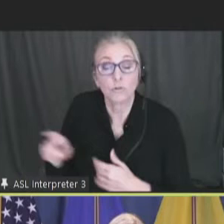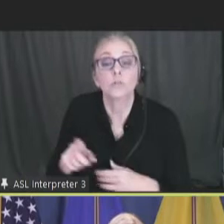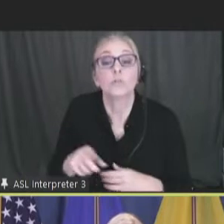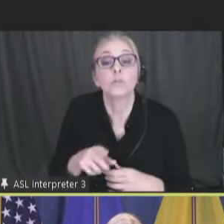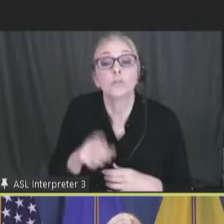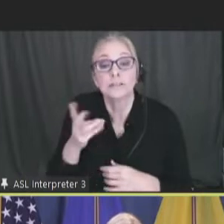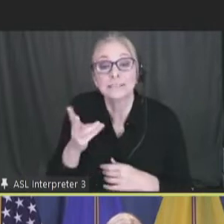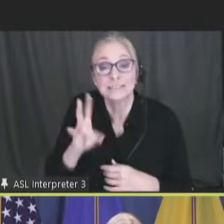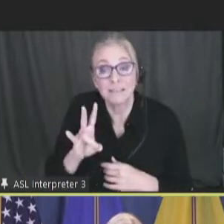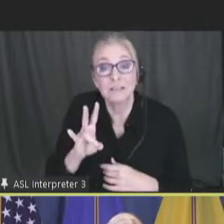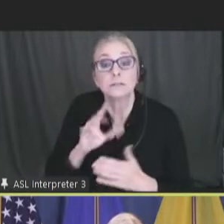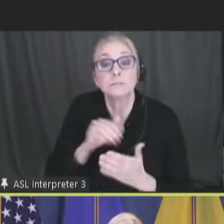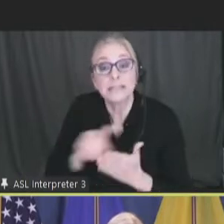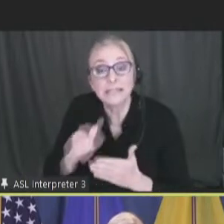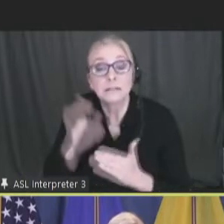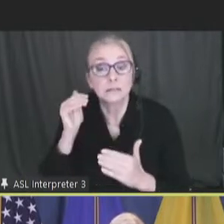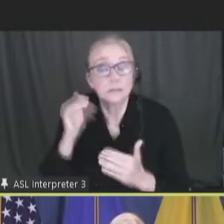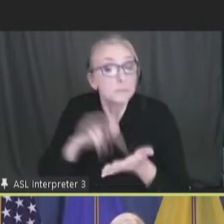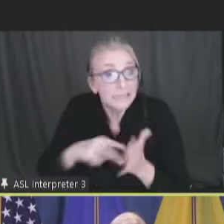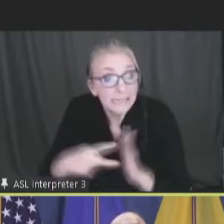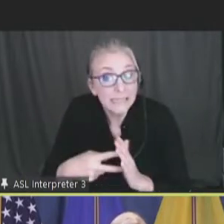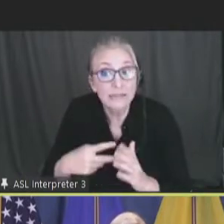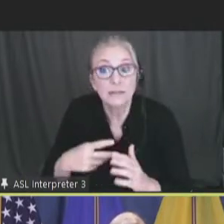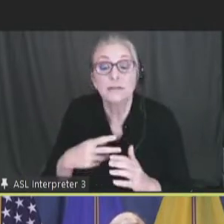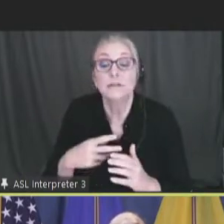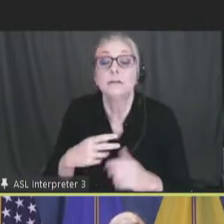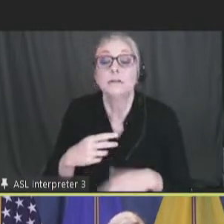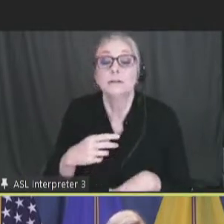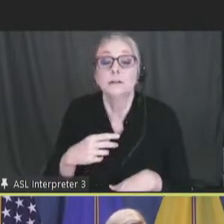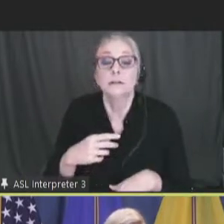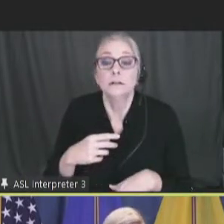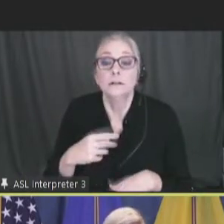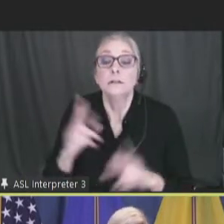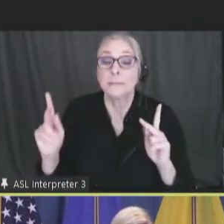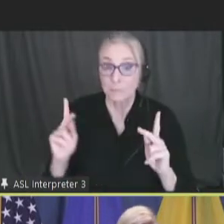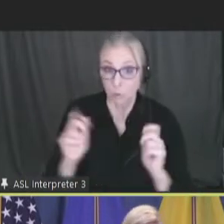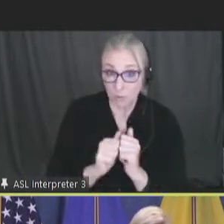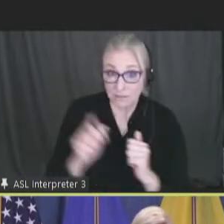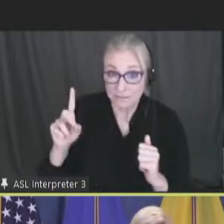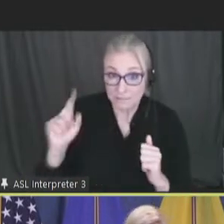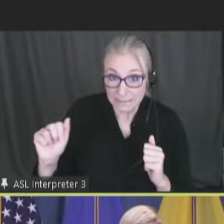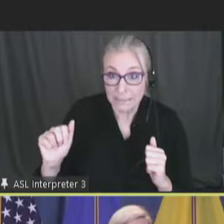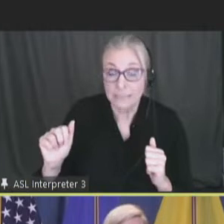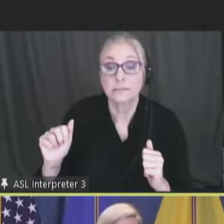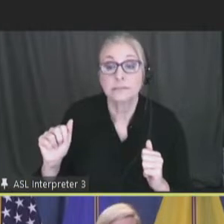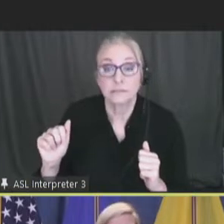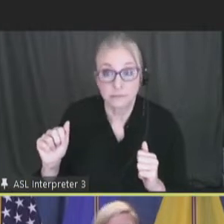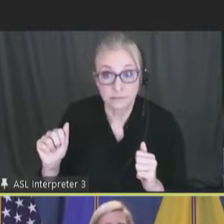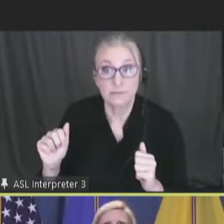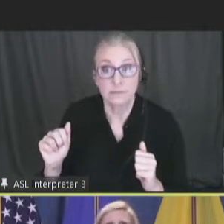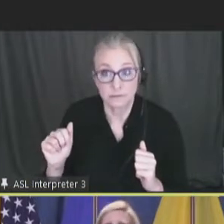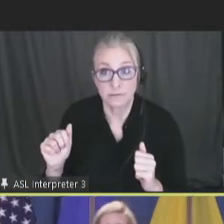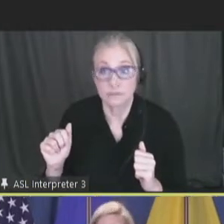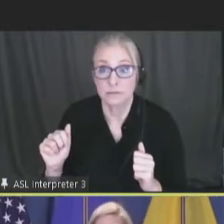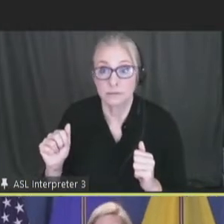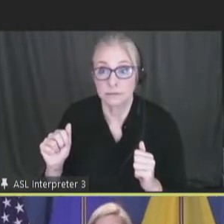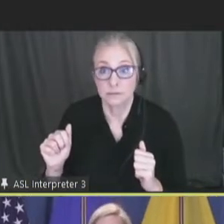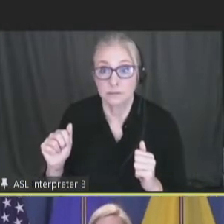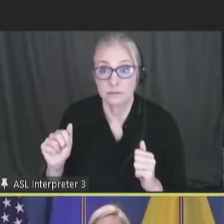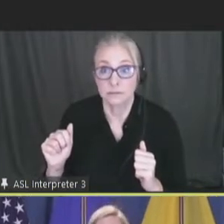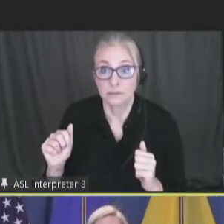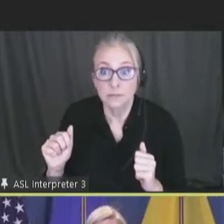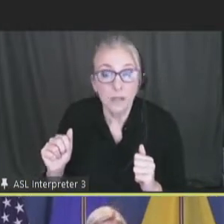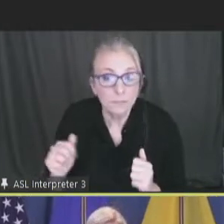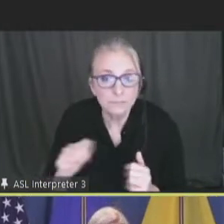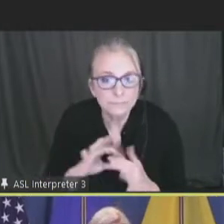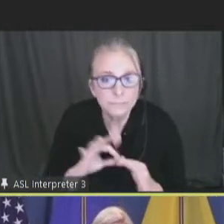What that means is that people with disabilities are common, right?